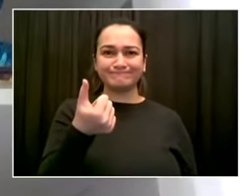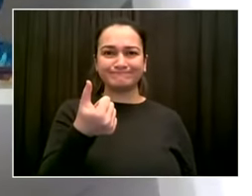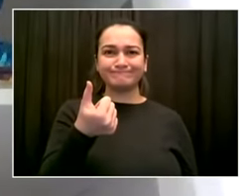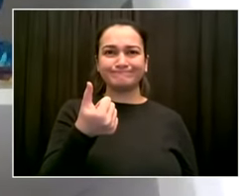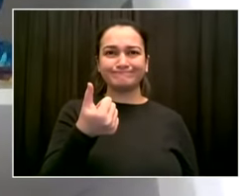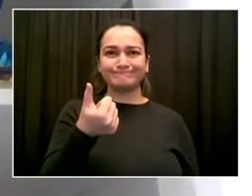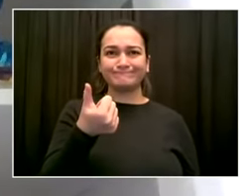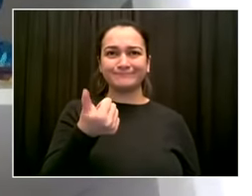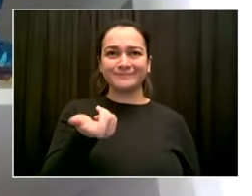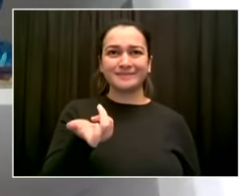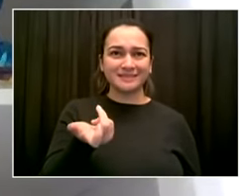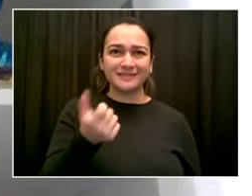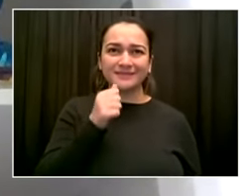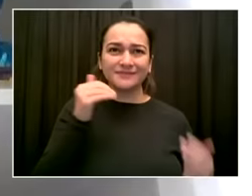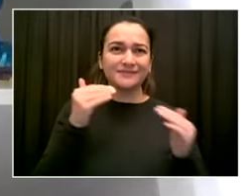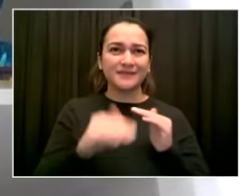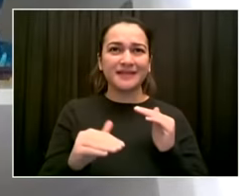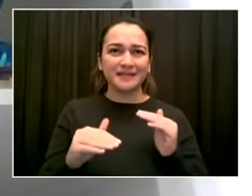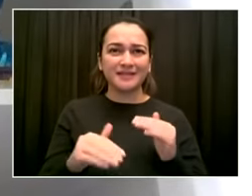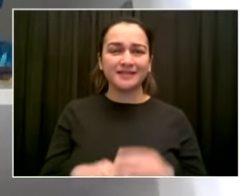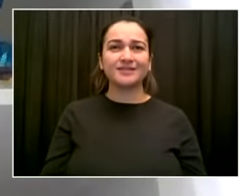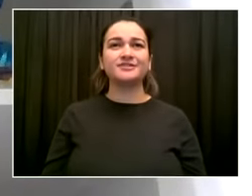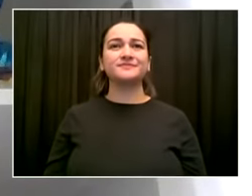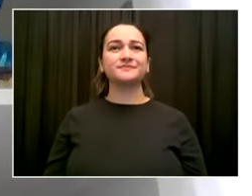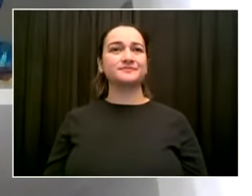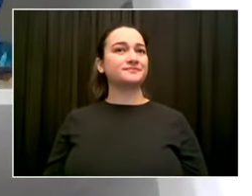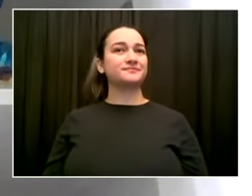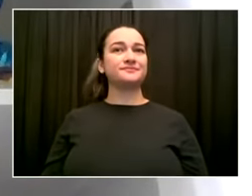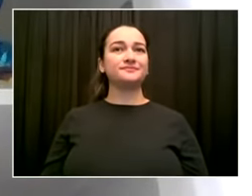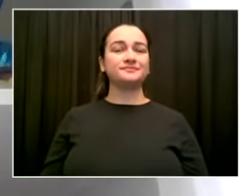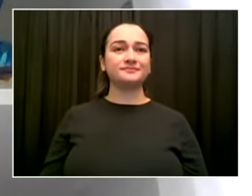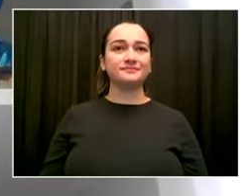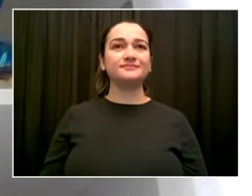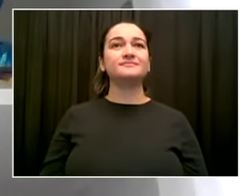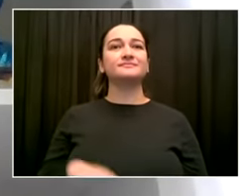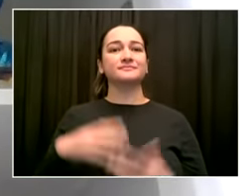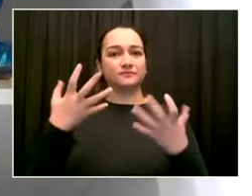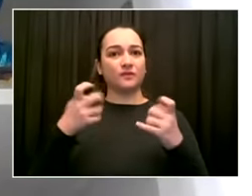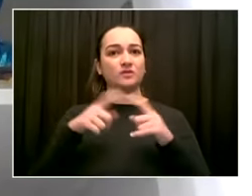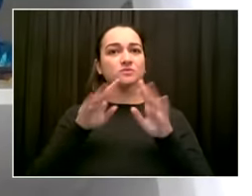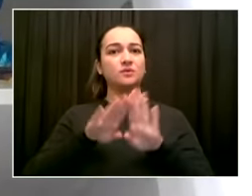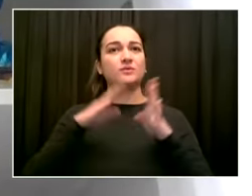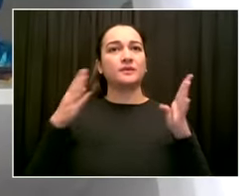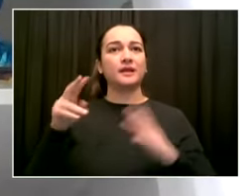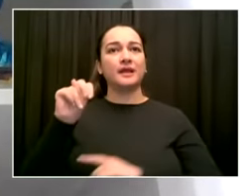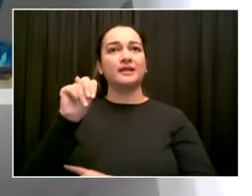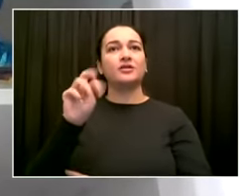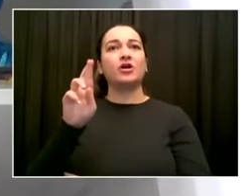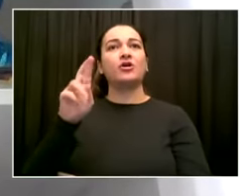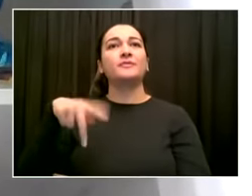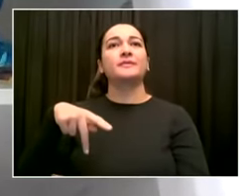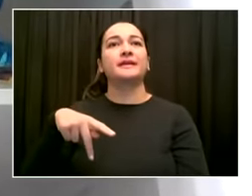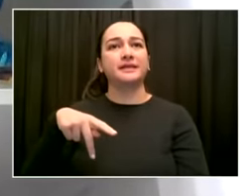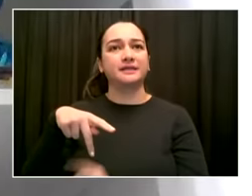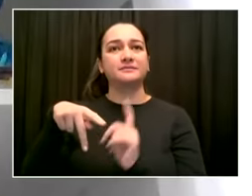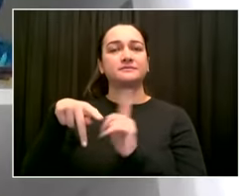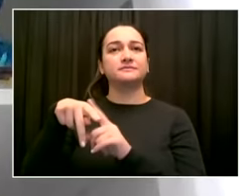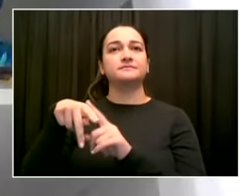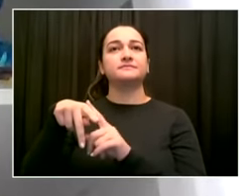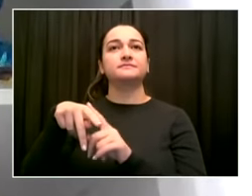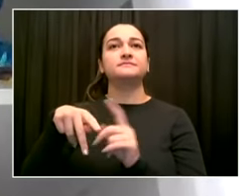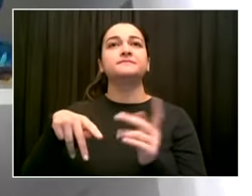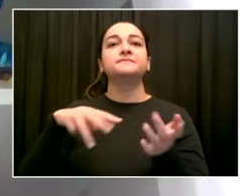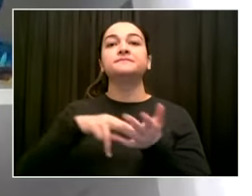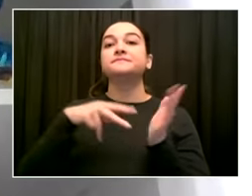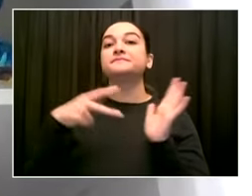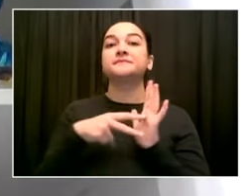indicates that New York City is ready to partner with any and all companies, everybody who wants to bring affordable broadband to New York City families